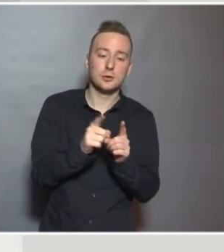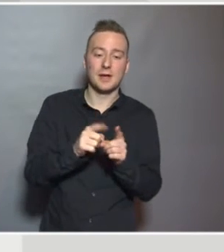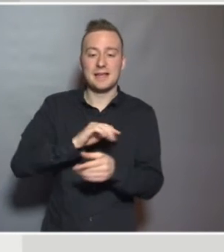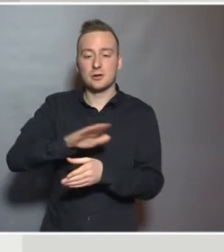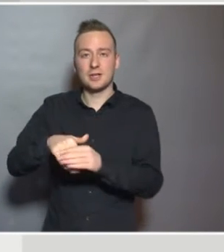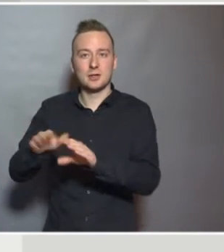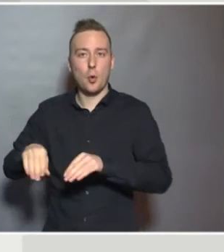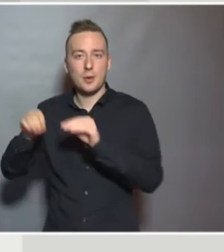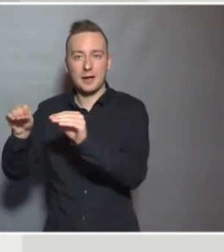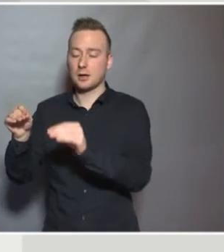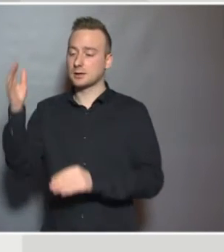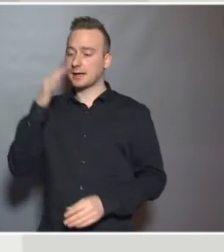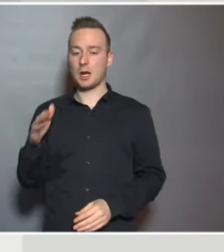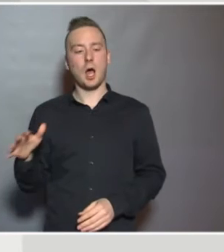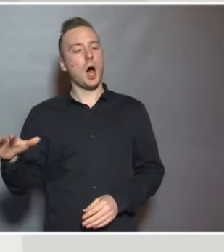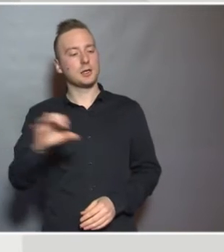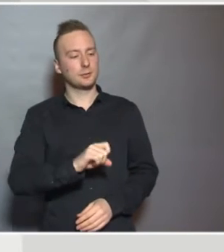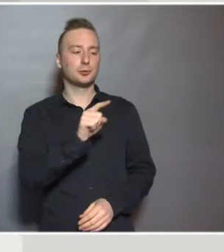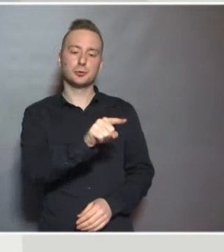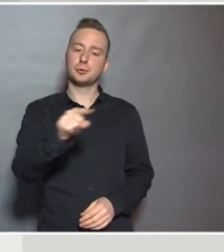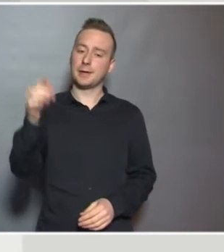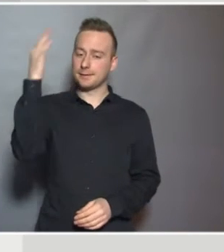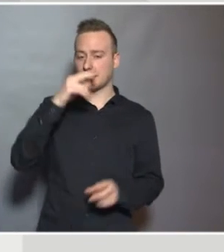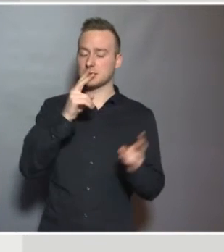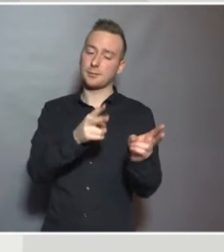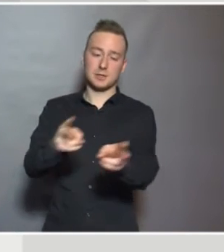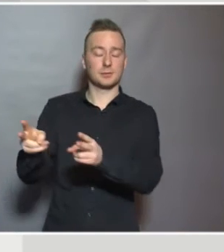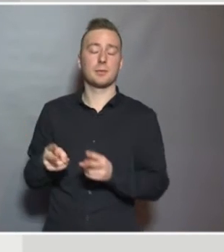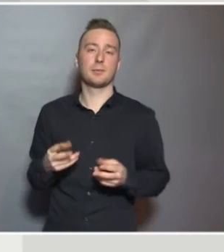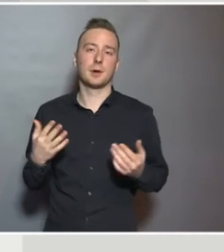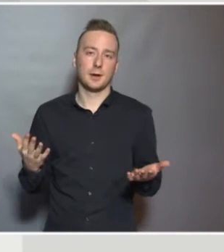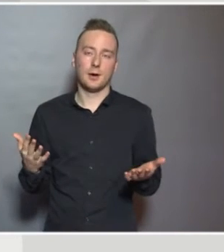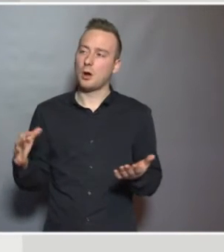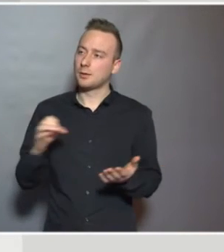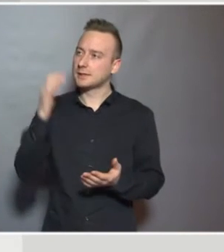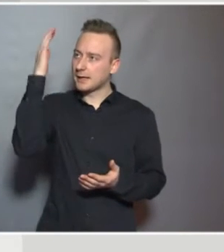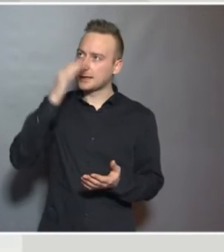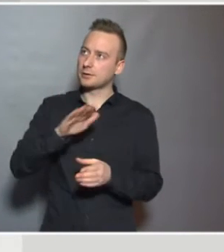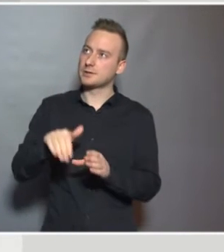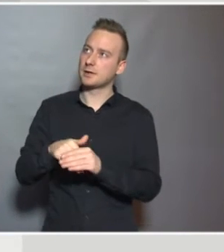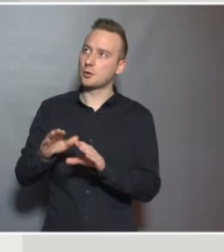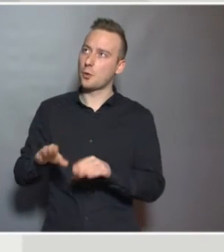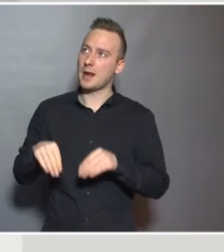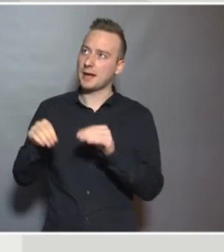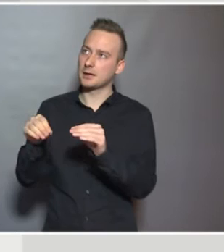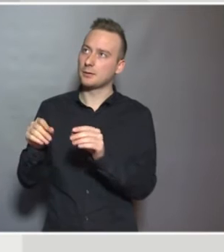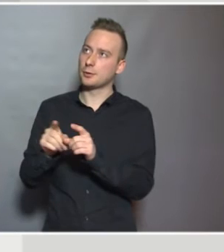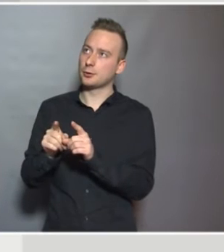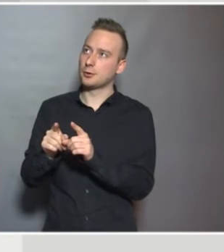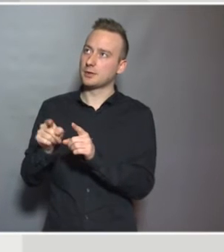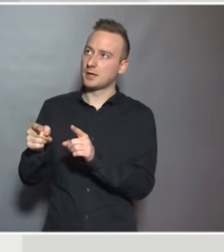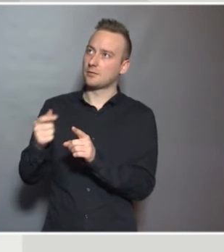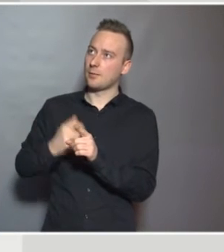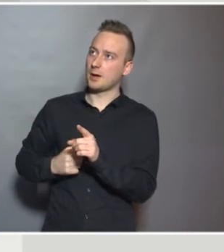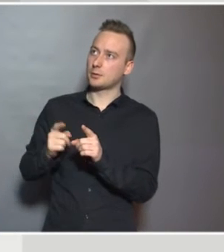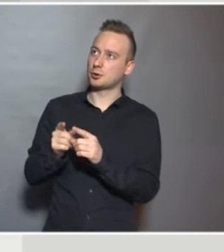and we think everybody's thinking about the same thing and everybody's thinking inclusive education means the same thing for me as it means for